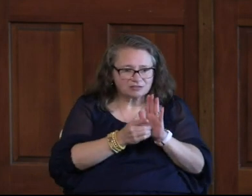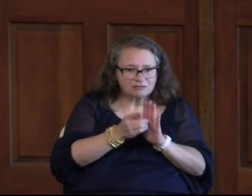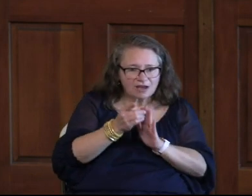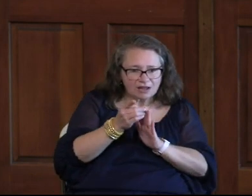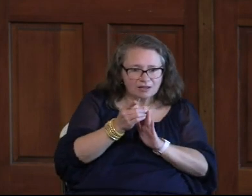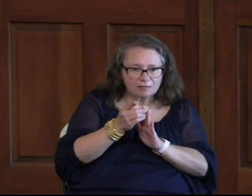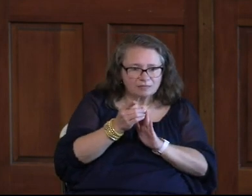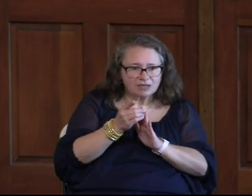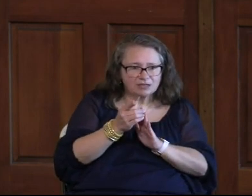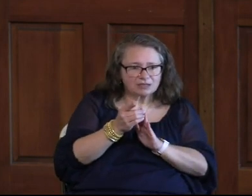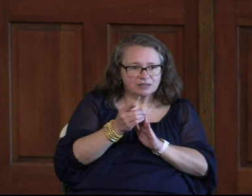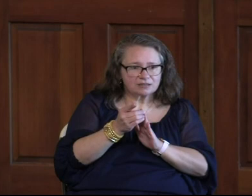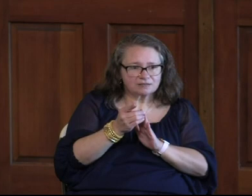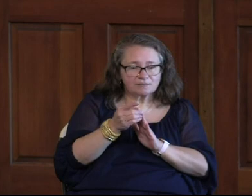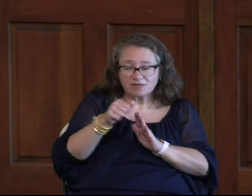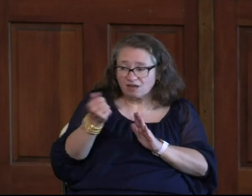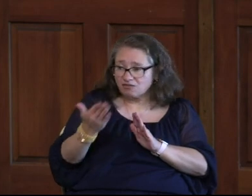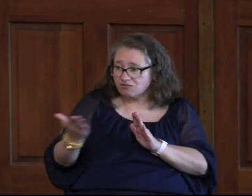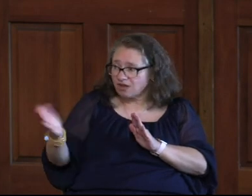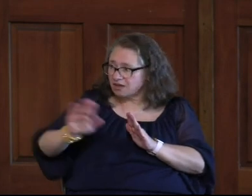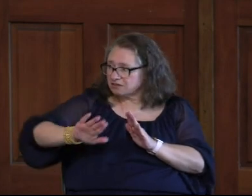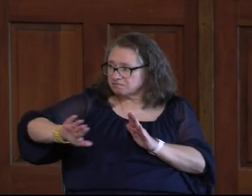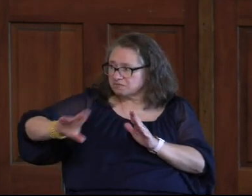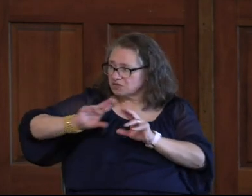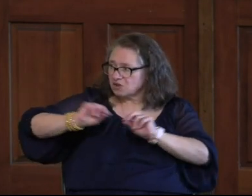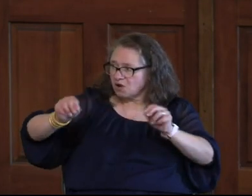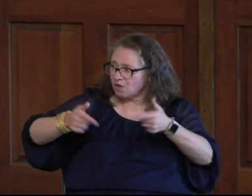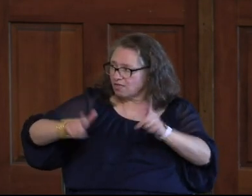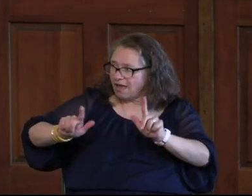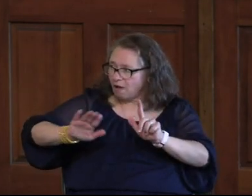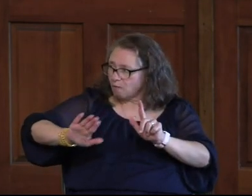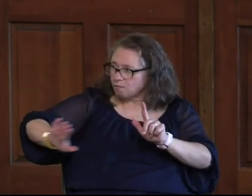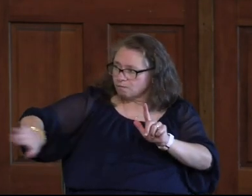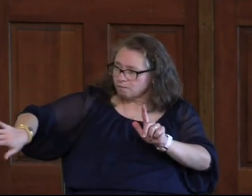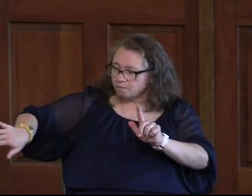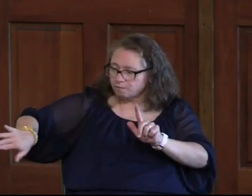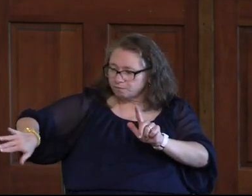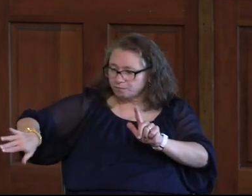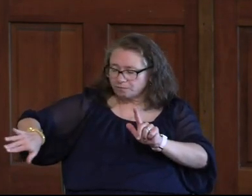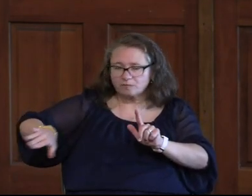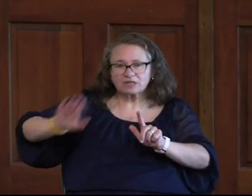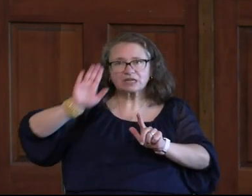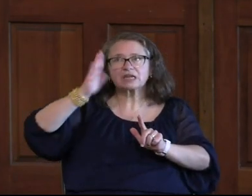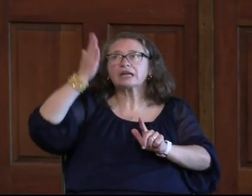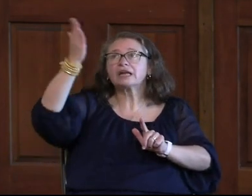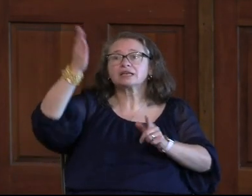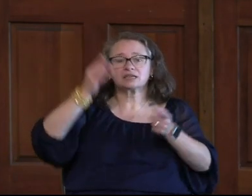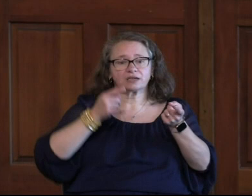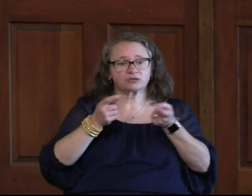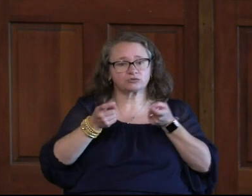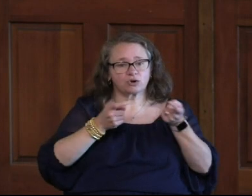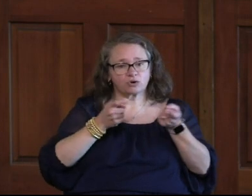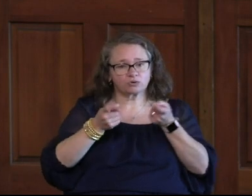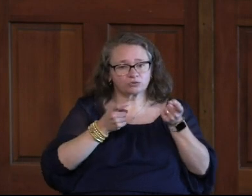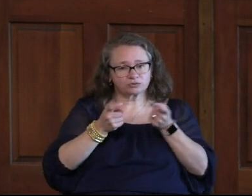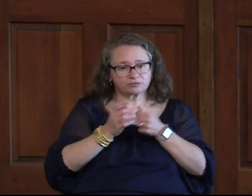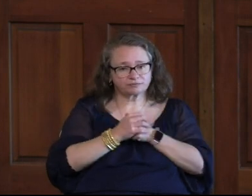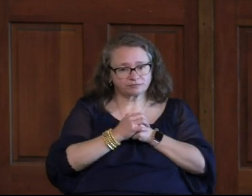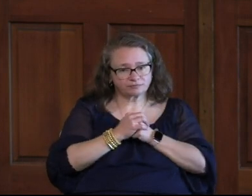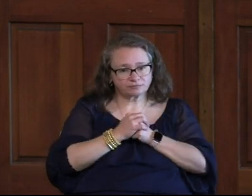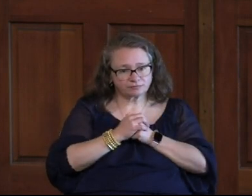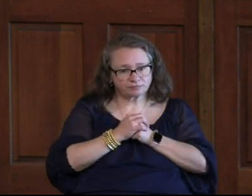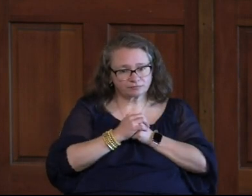Them These Other Things I Will Not Allow Those Things He Sovereign He